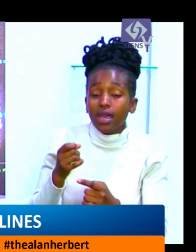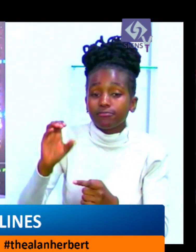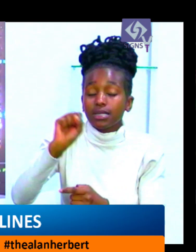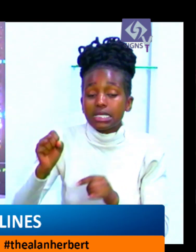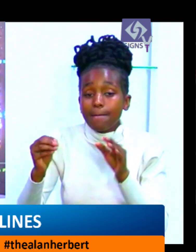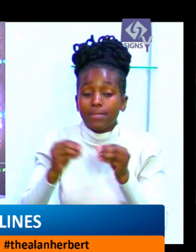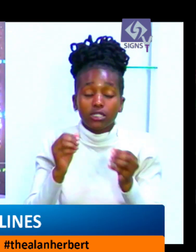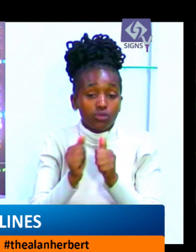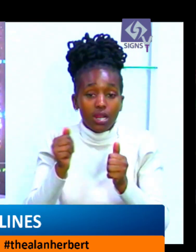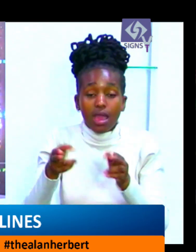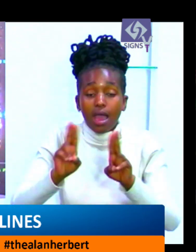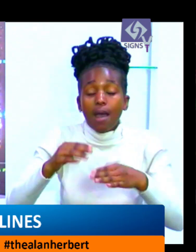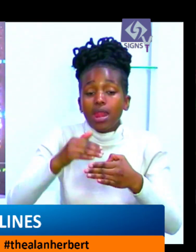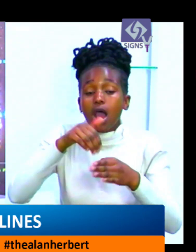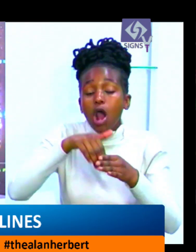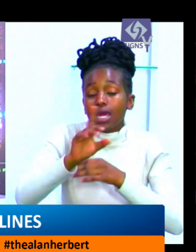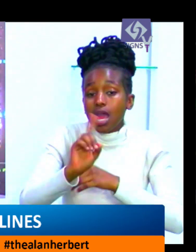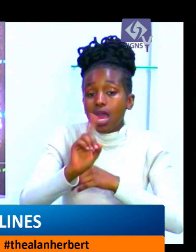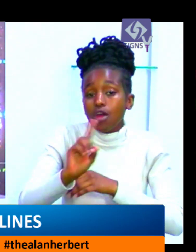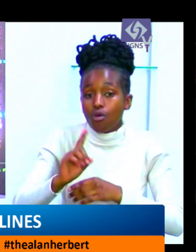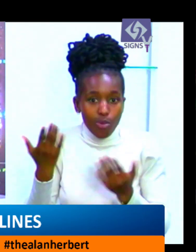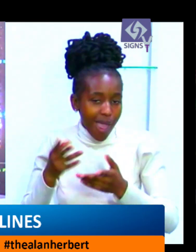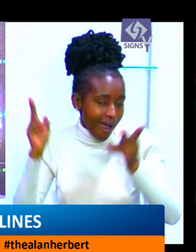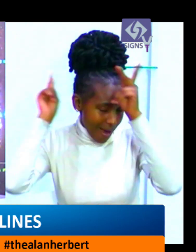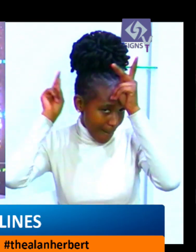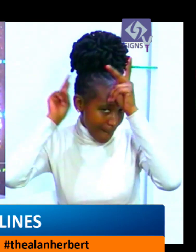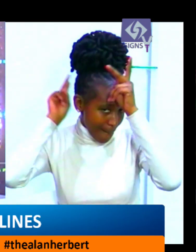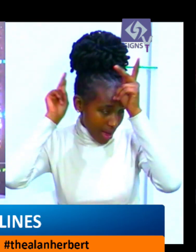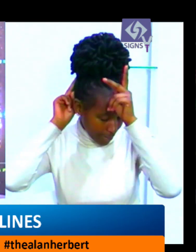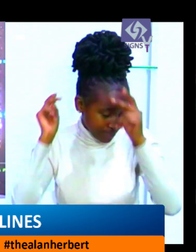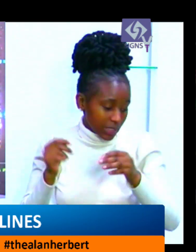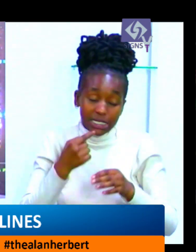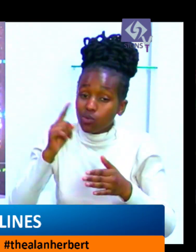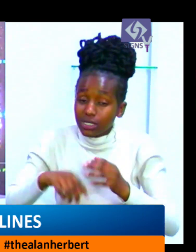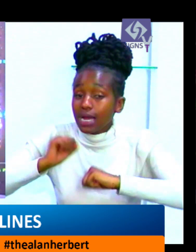access and that time i combined i combined with the question of can the government be able to